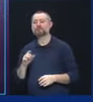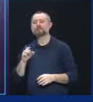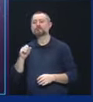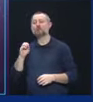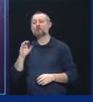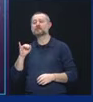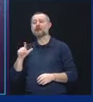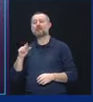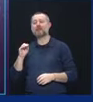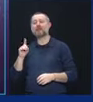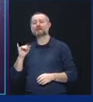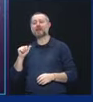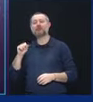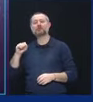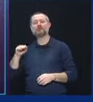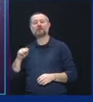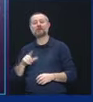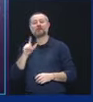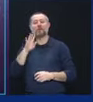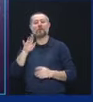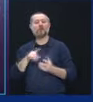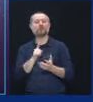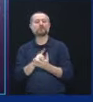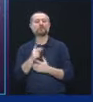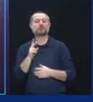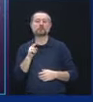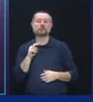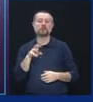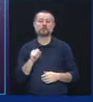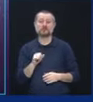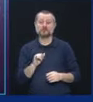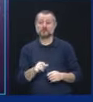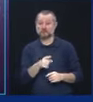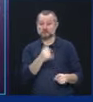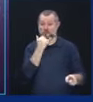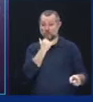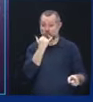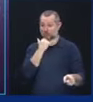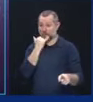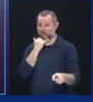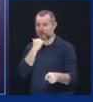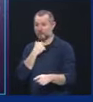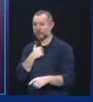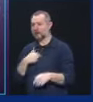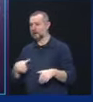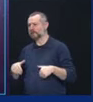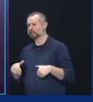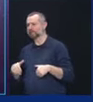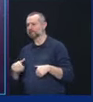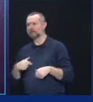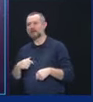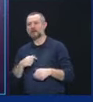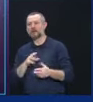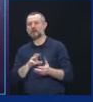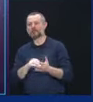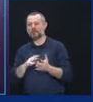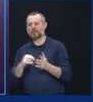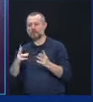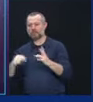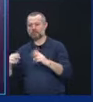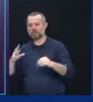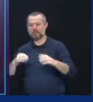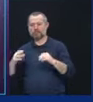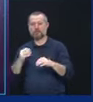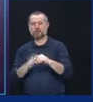-hour news stations, if you don't correct it, it gets repeated, and it gets repeated, and it gets repeated,